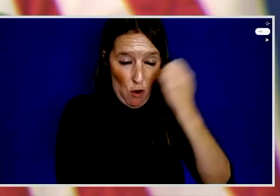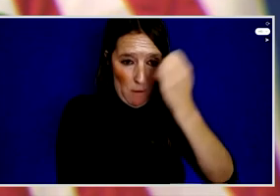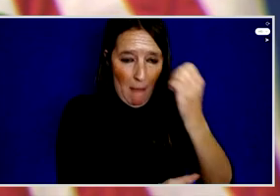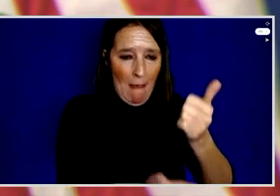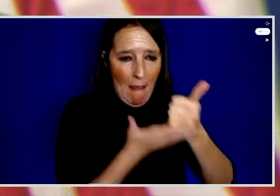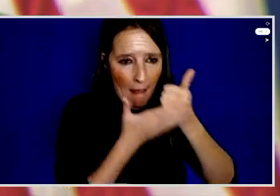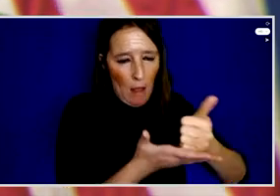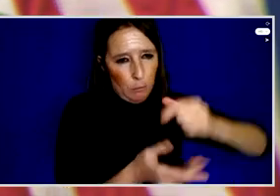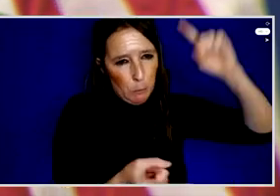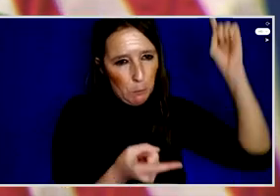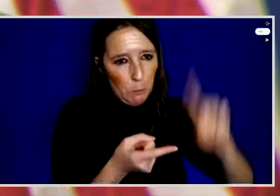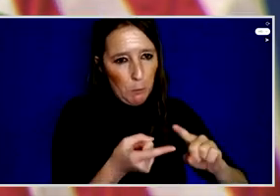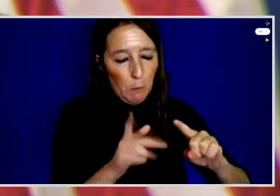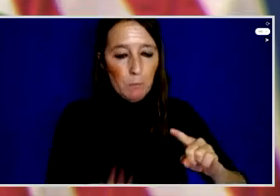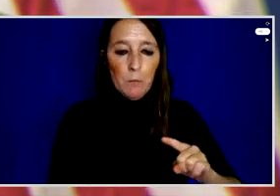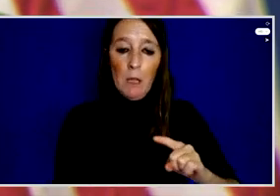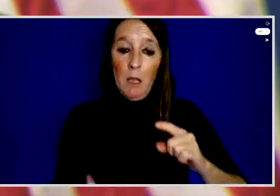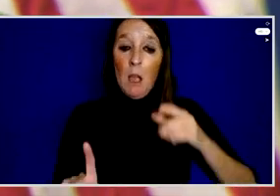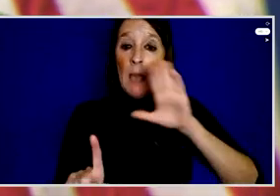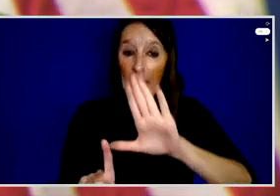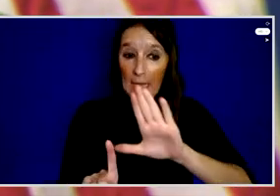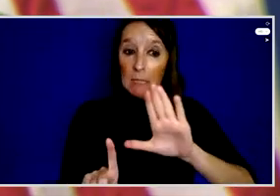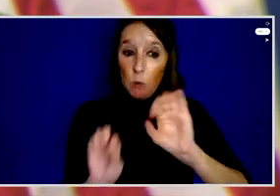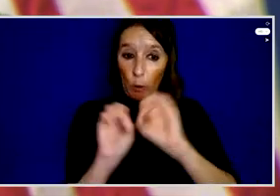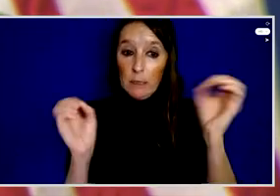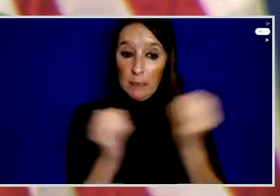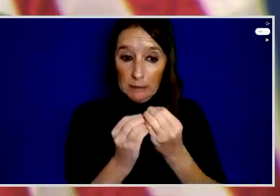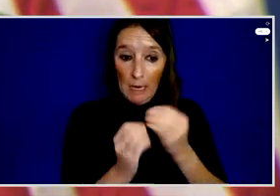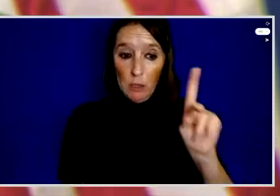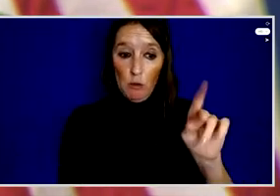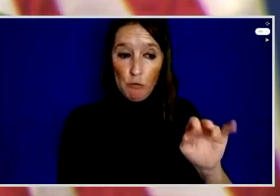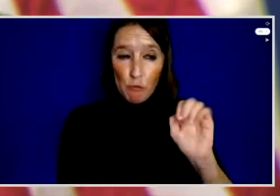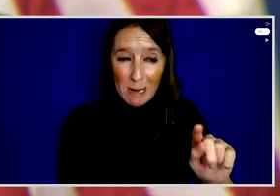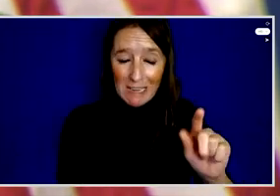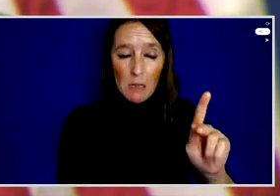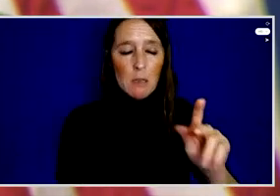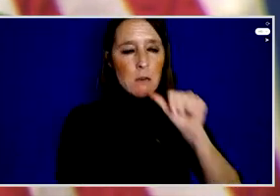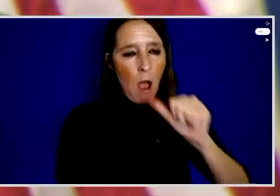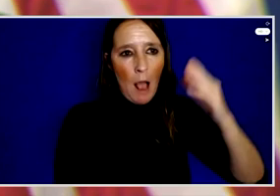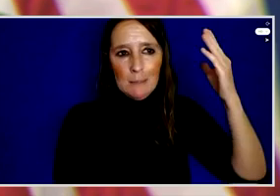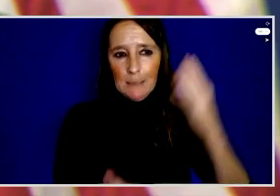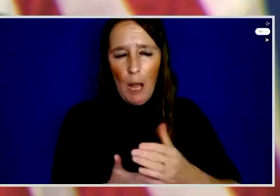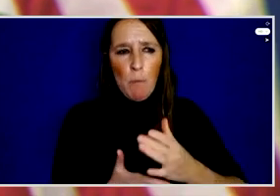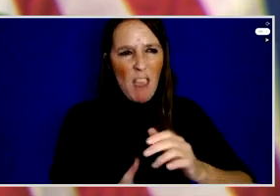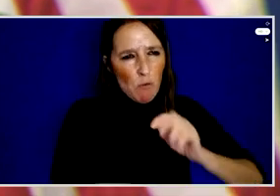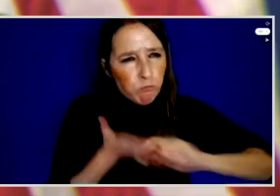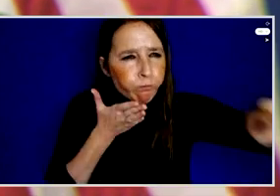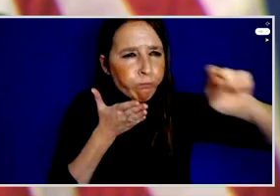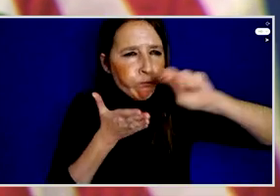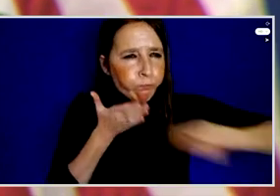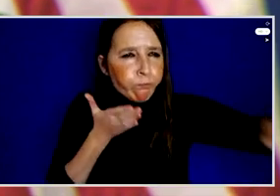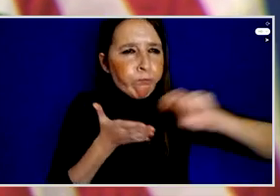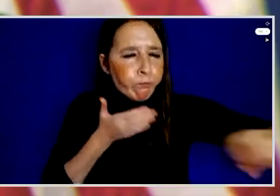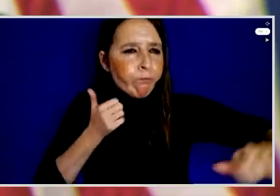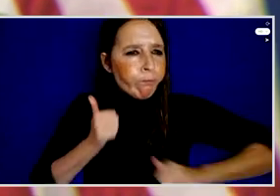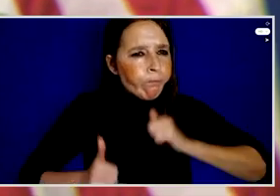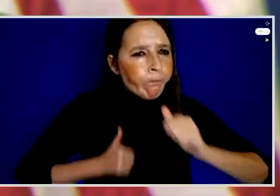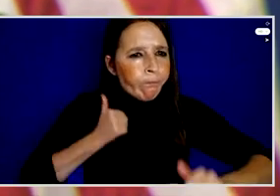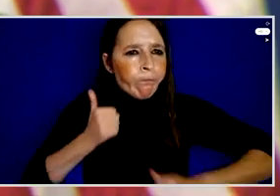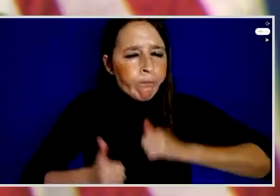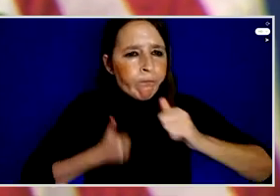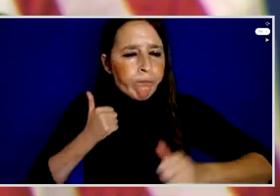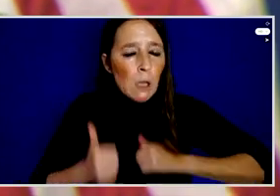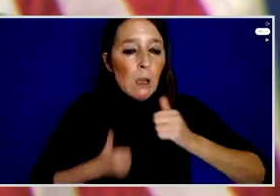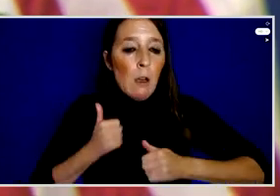was the only outlet in Serbia that exhaustively researched allegations stemming from the 2021 Pandora papers,